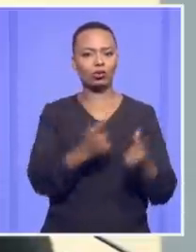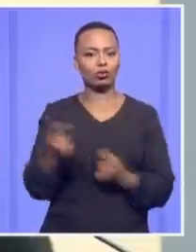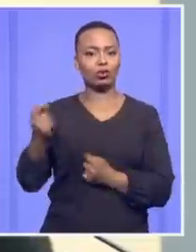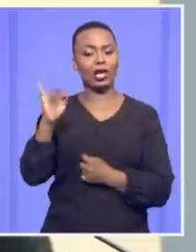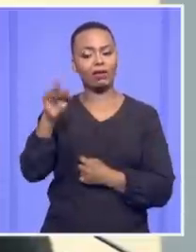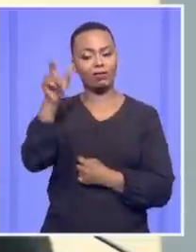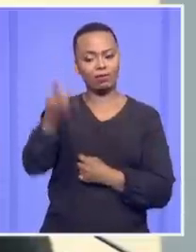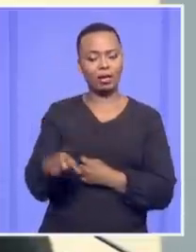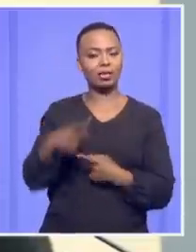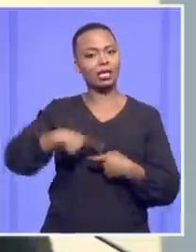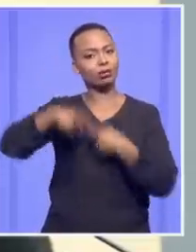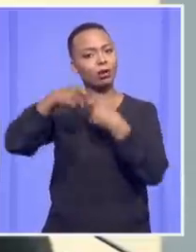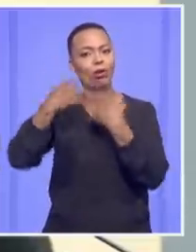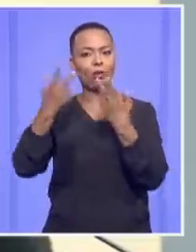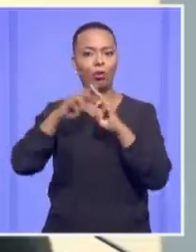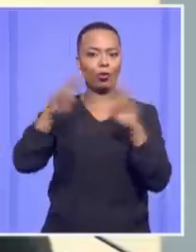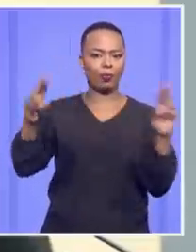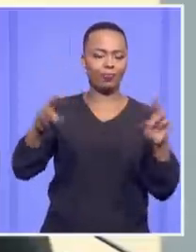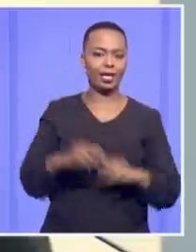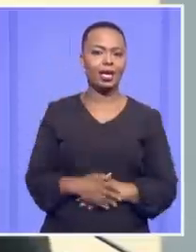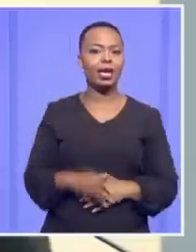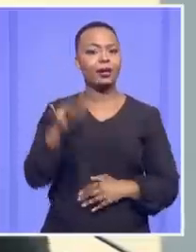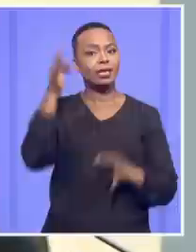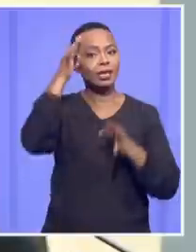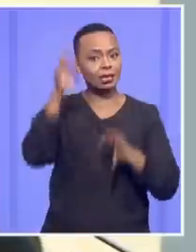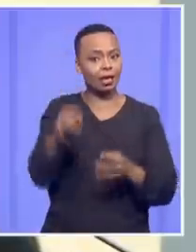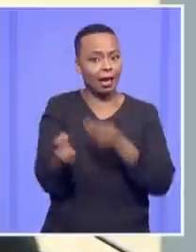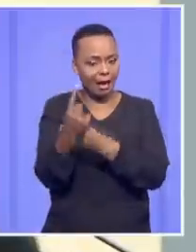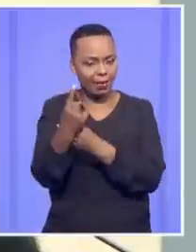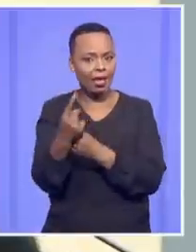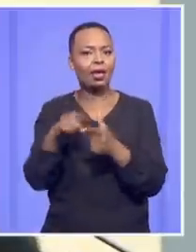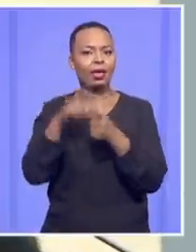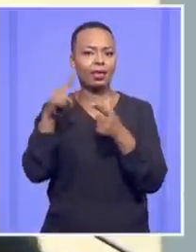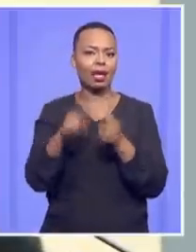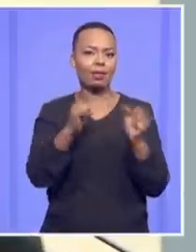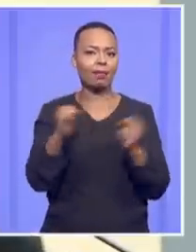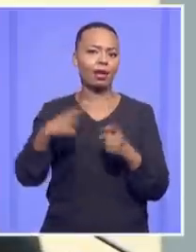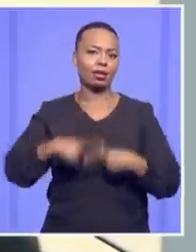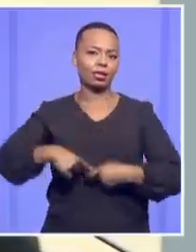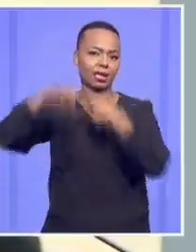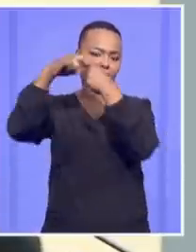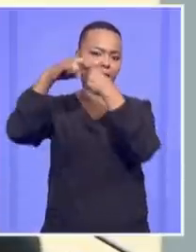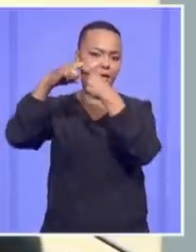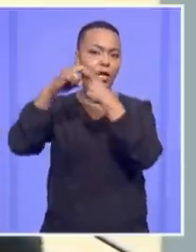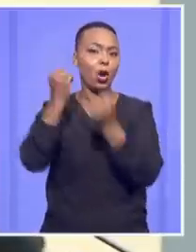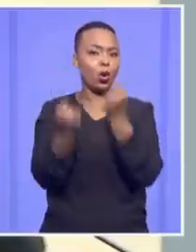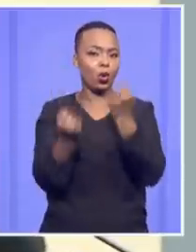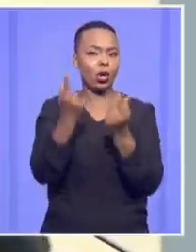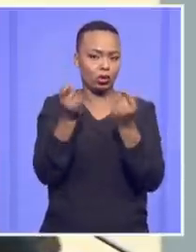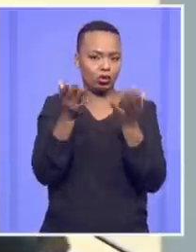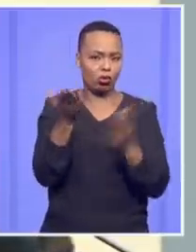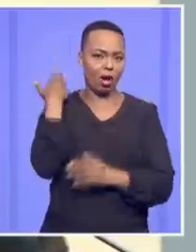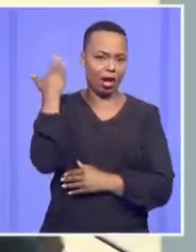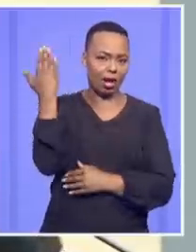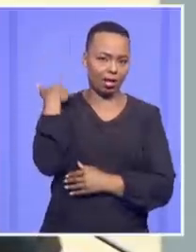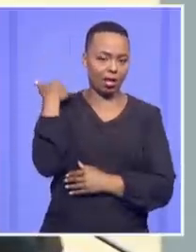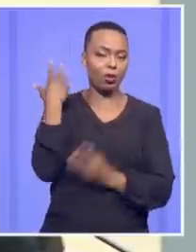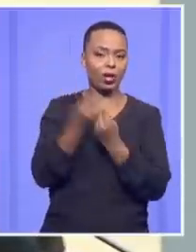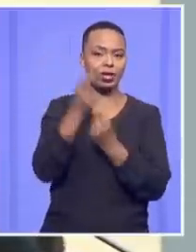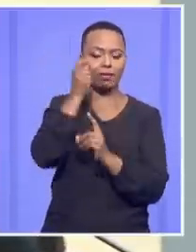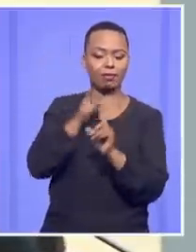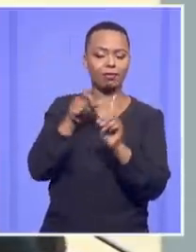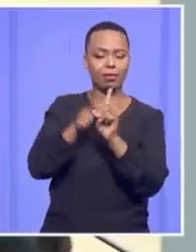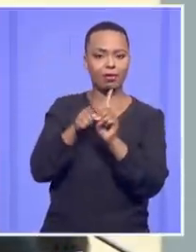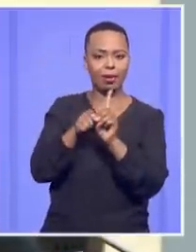McBride should be suspended. And if that decision is taken, then he will remain suspended. That's what this Court did. That case is on